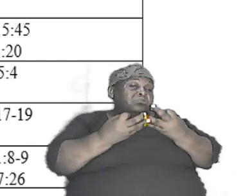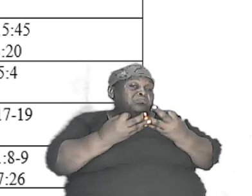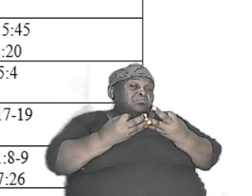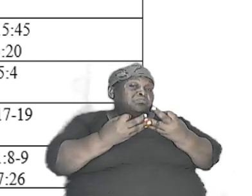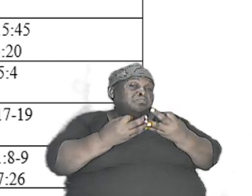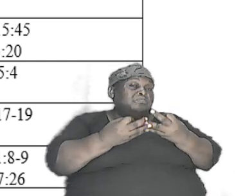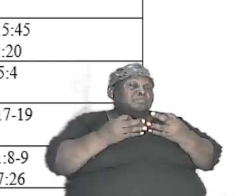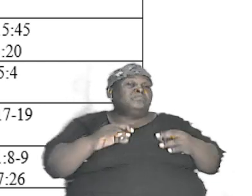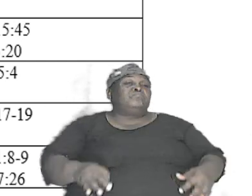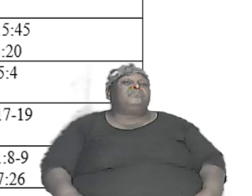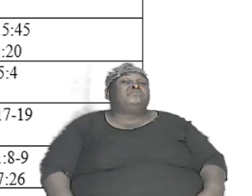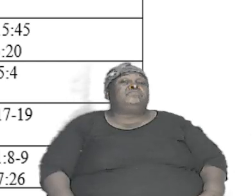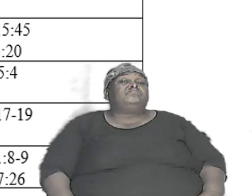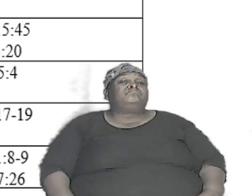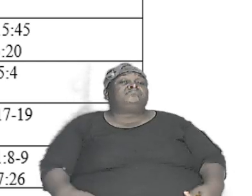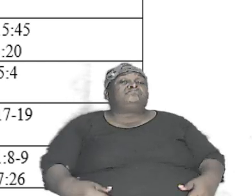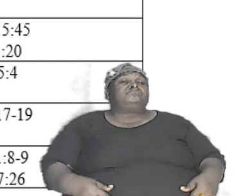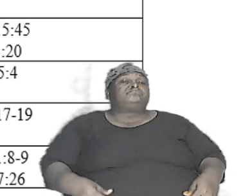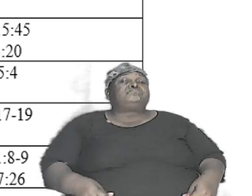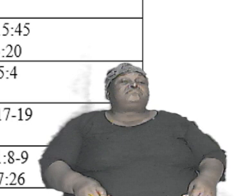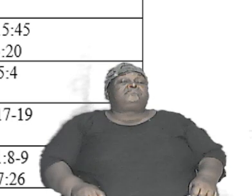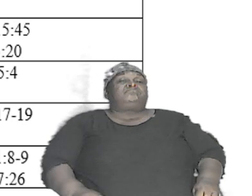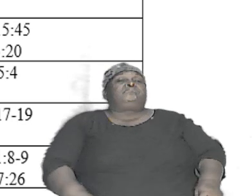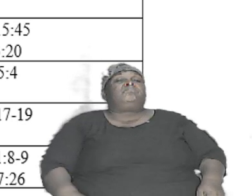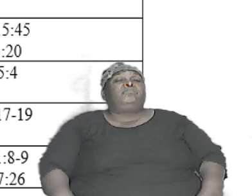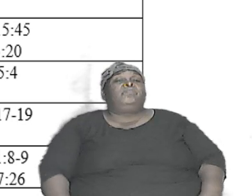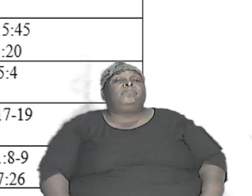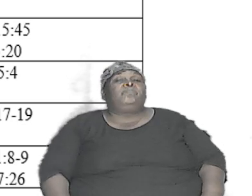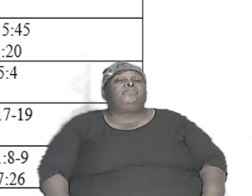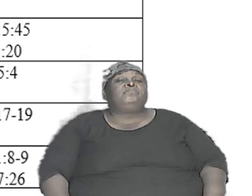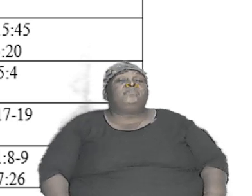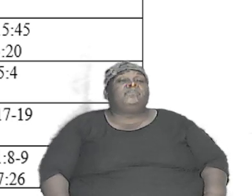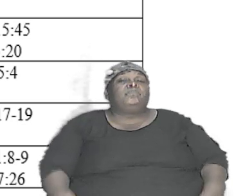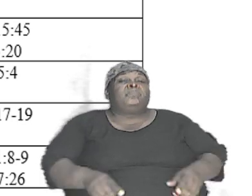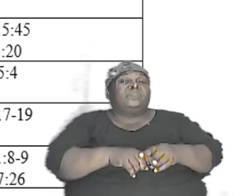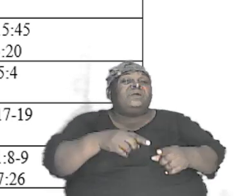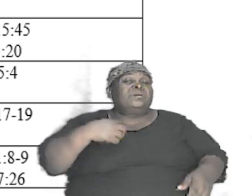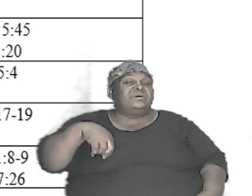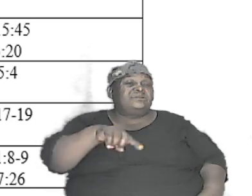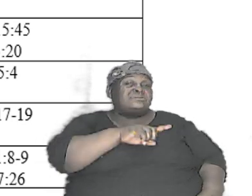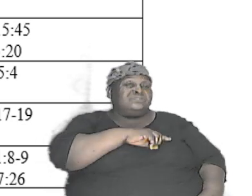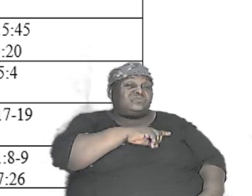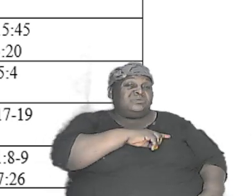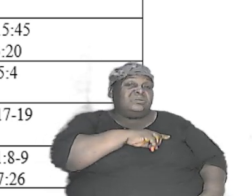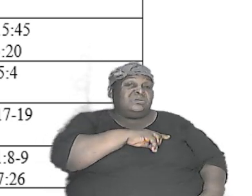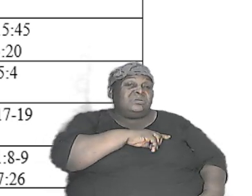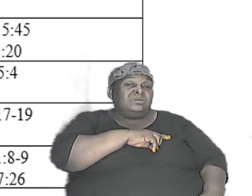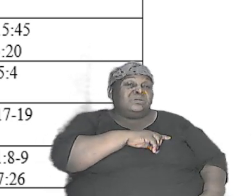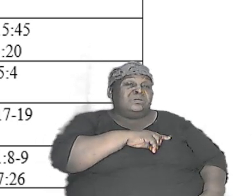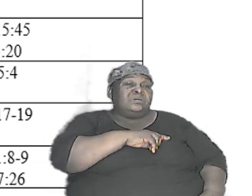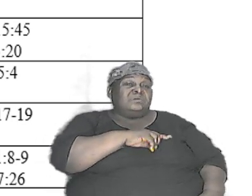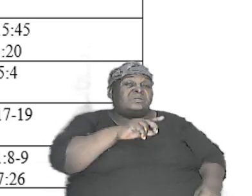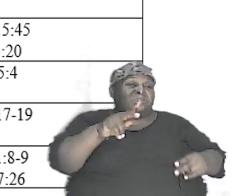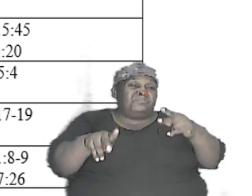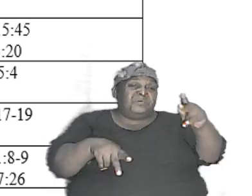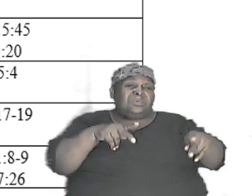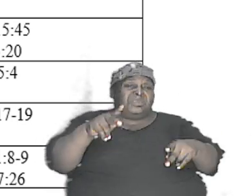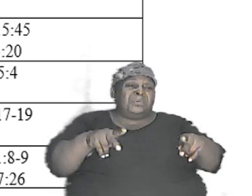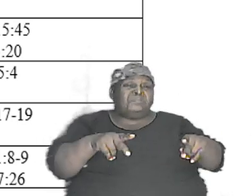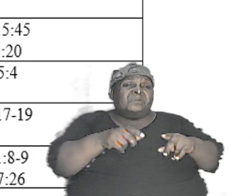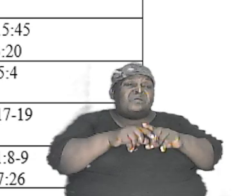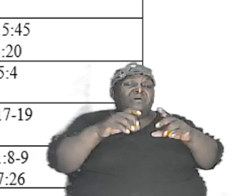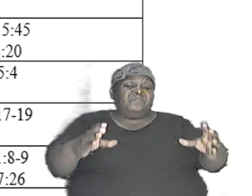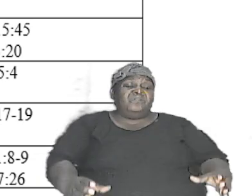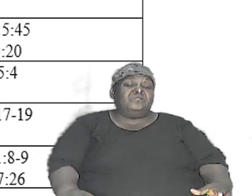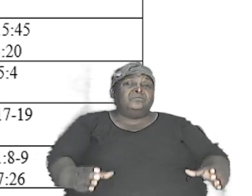17 to 19 and we don't have to go through it but then as we come further down to the people at the tower of